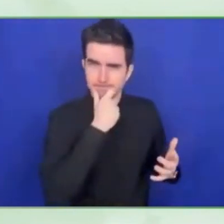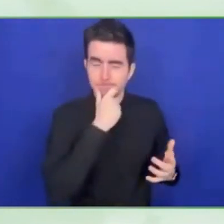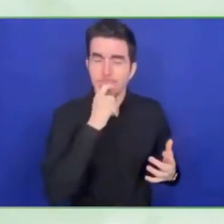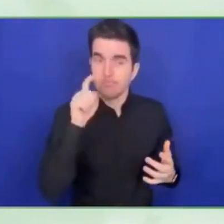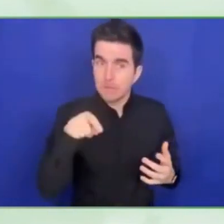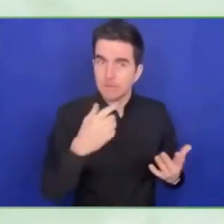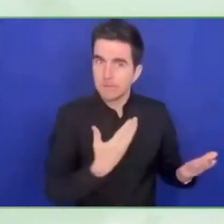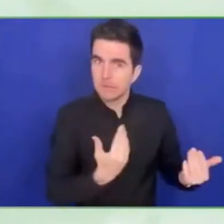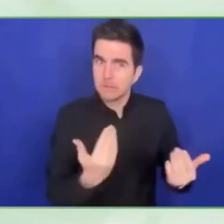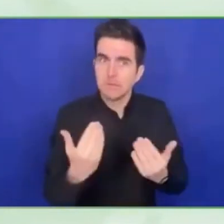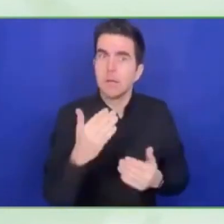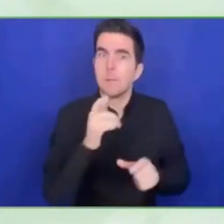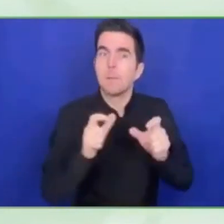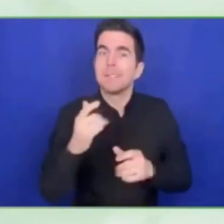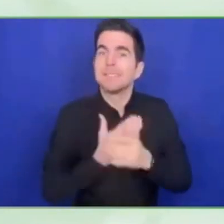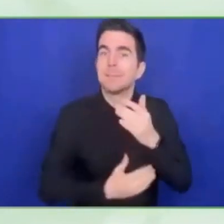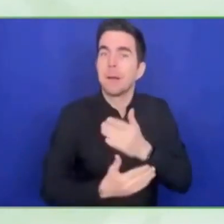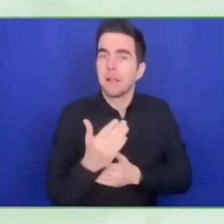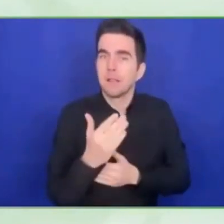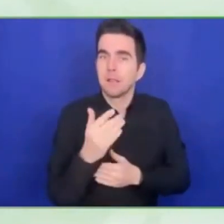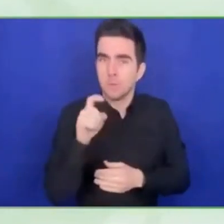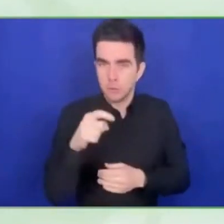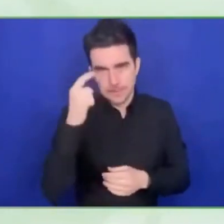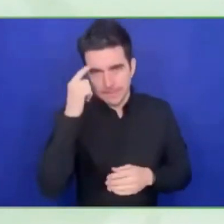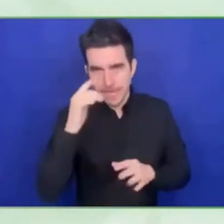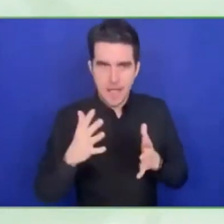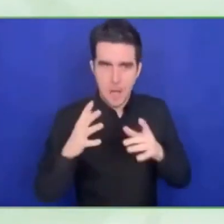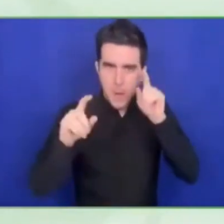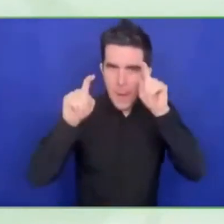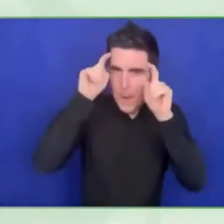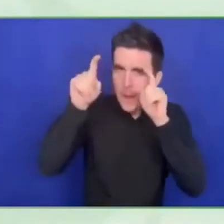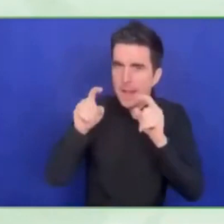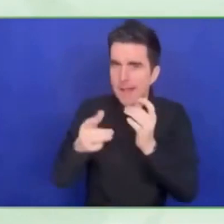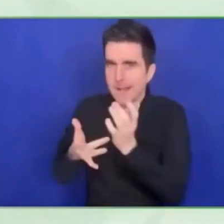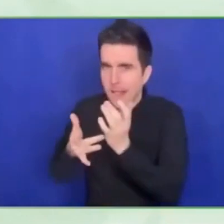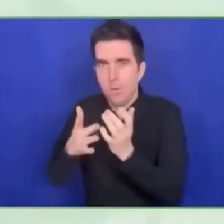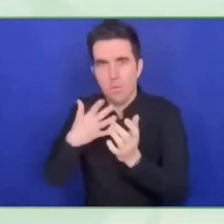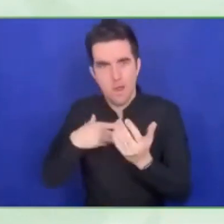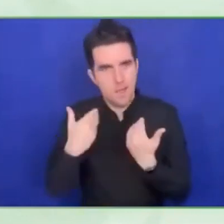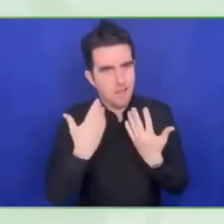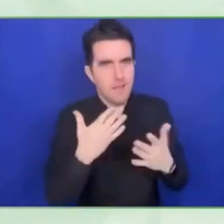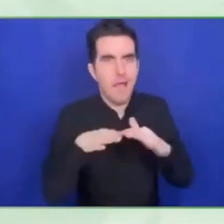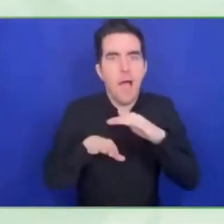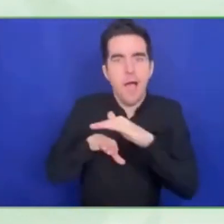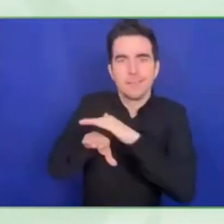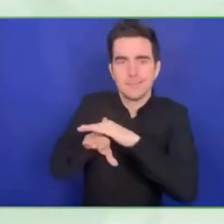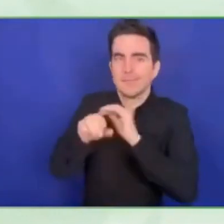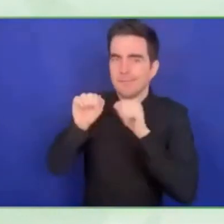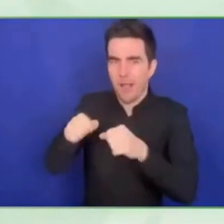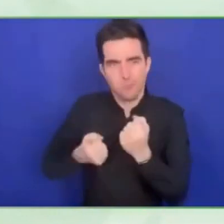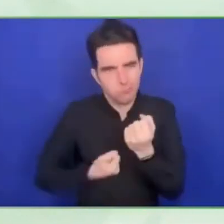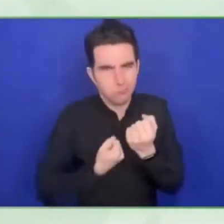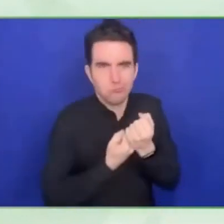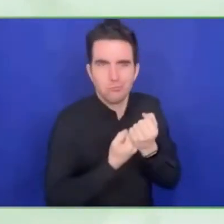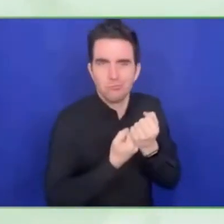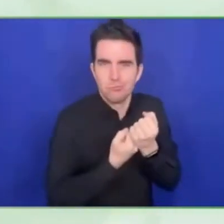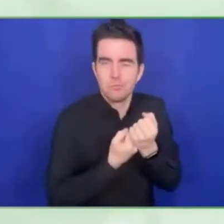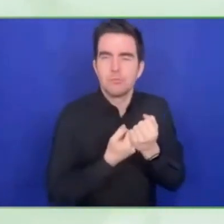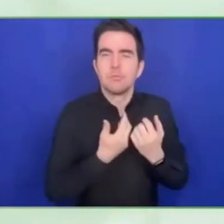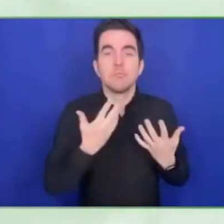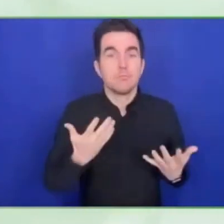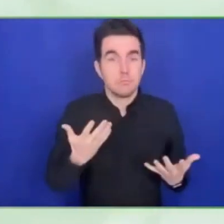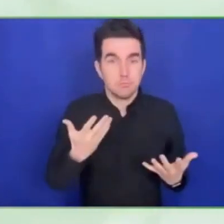have disabilities. So it is very much to us next to food, shelter and clothing, isn't it?